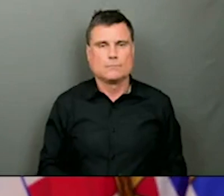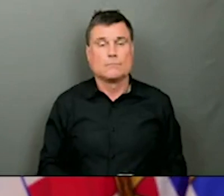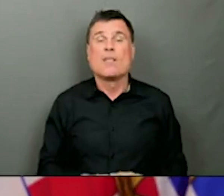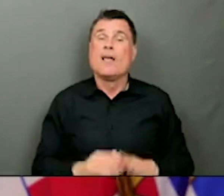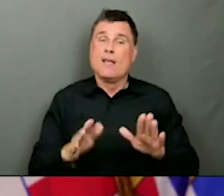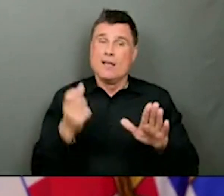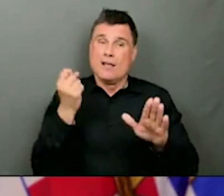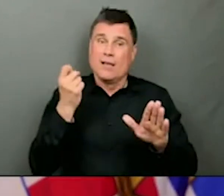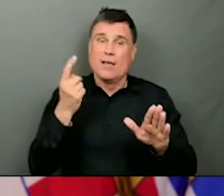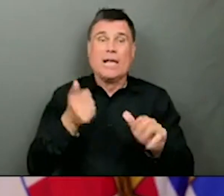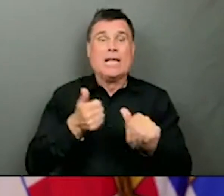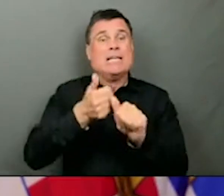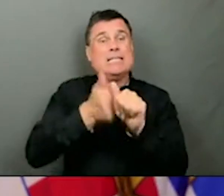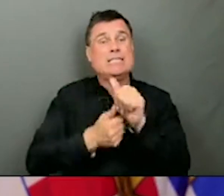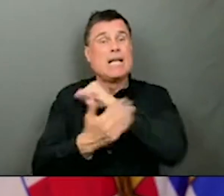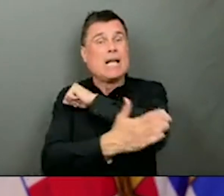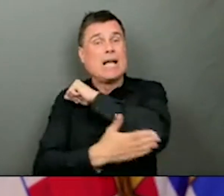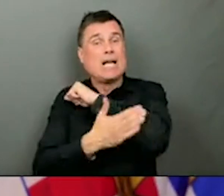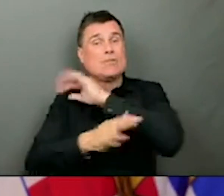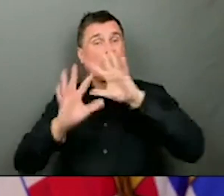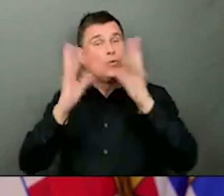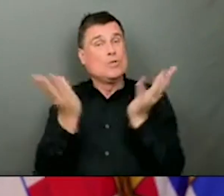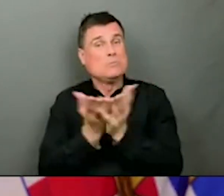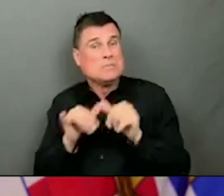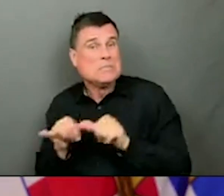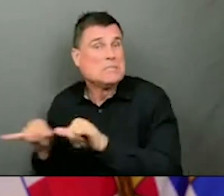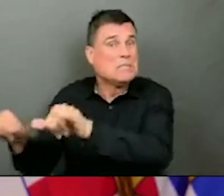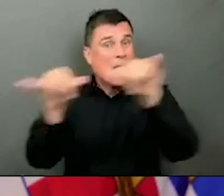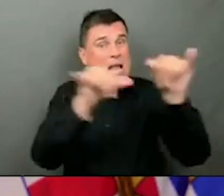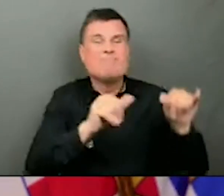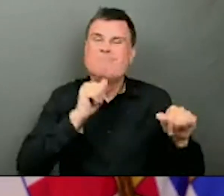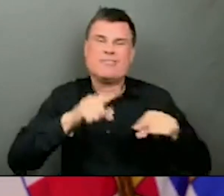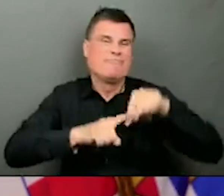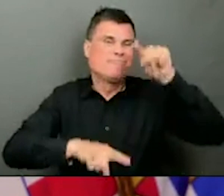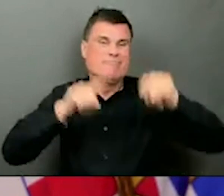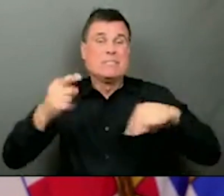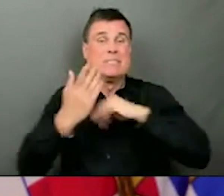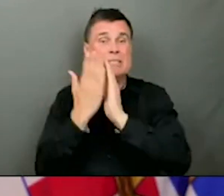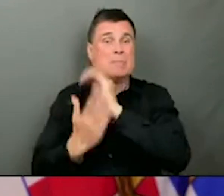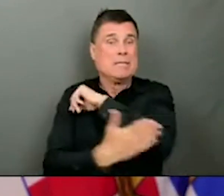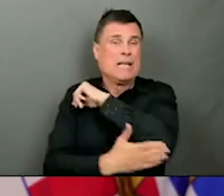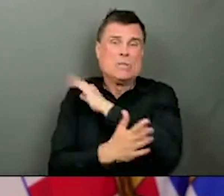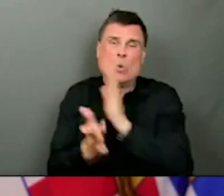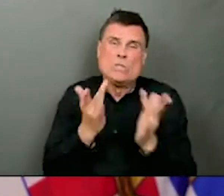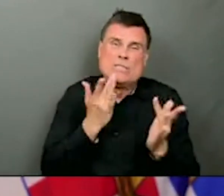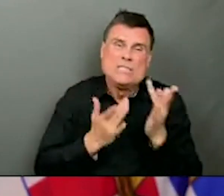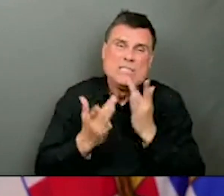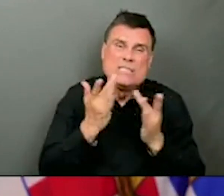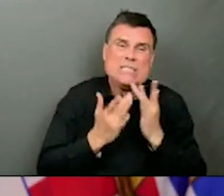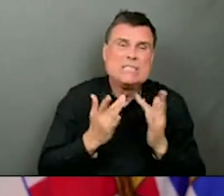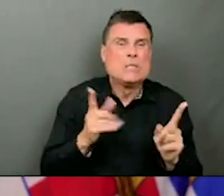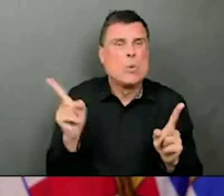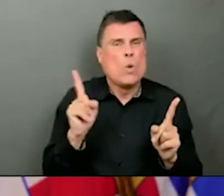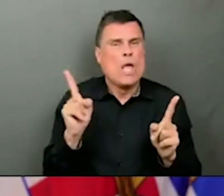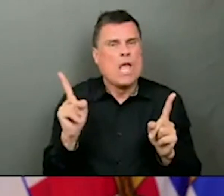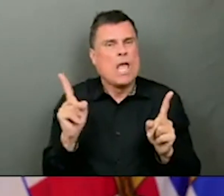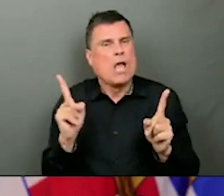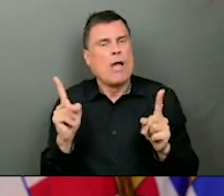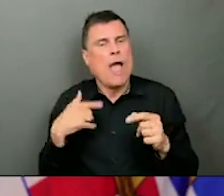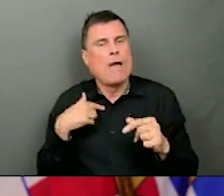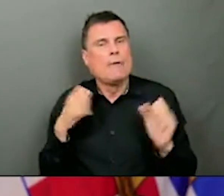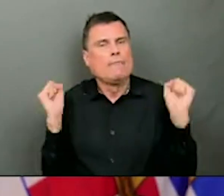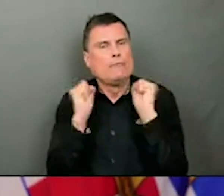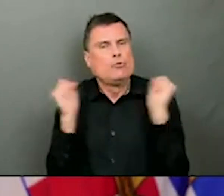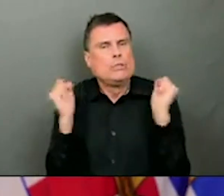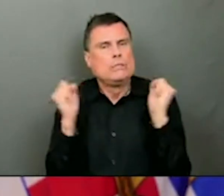et cetera that are needed. So that's where the vaccines like the AstraZeneca vaccines are so, so important globally. That did